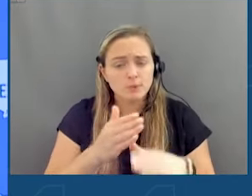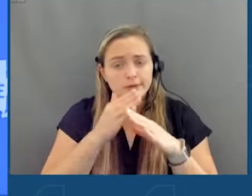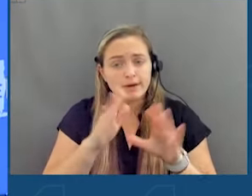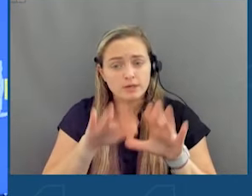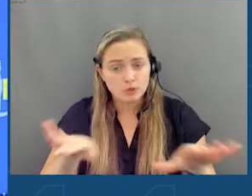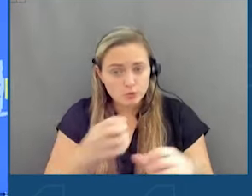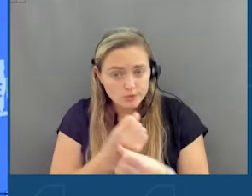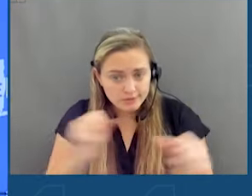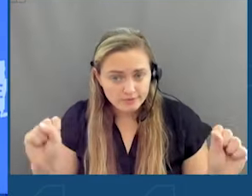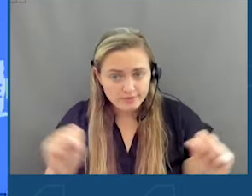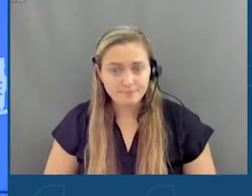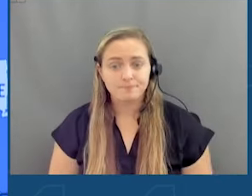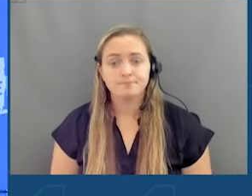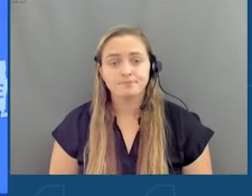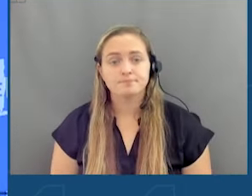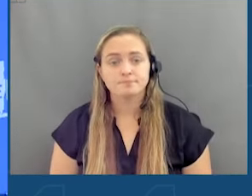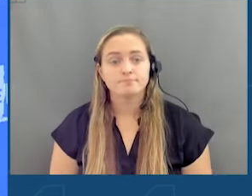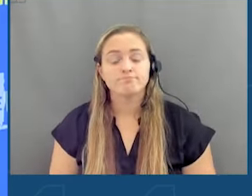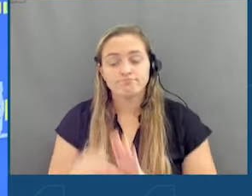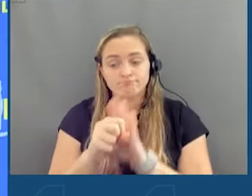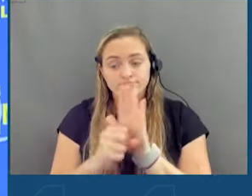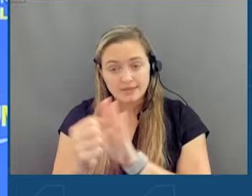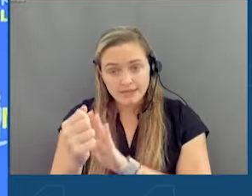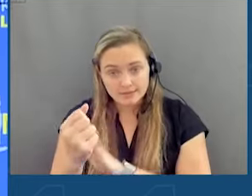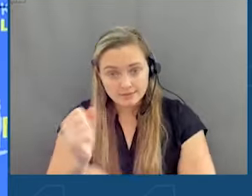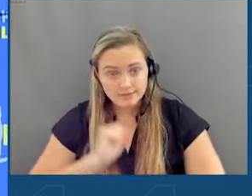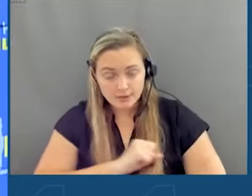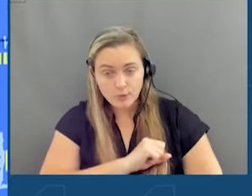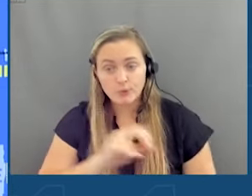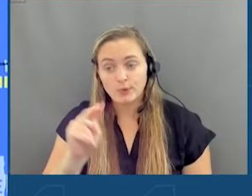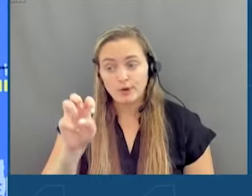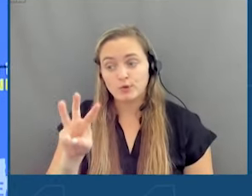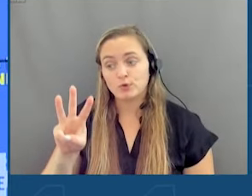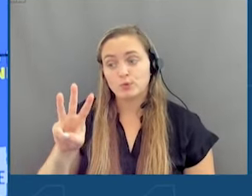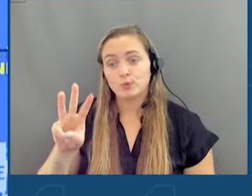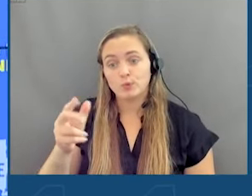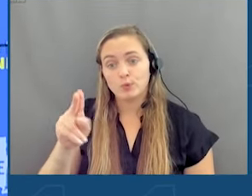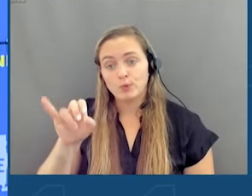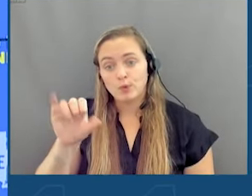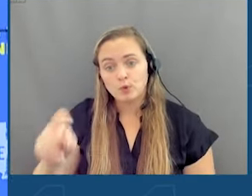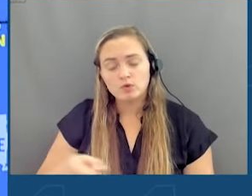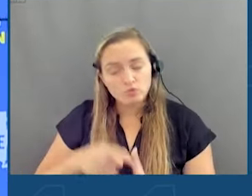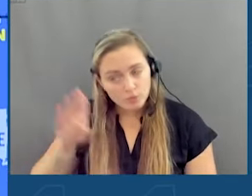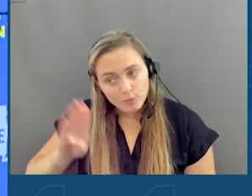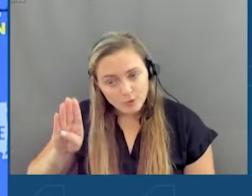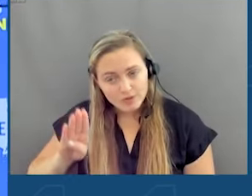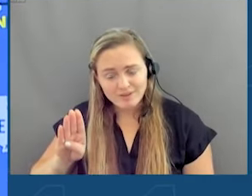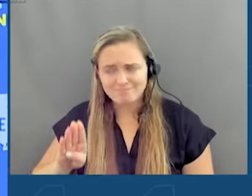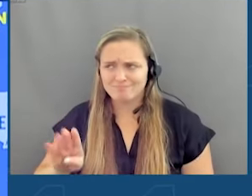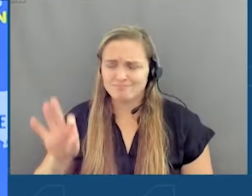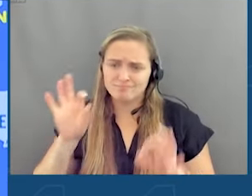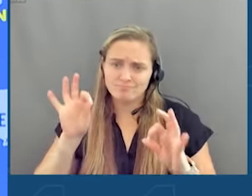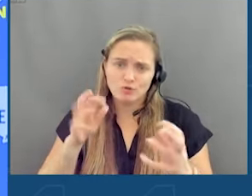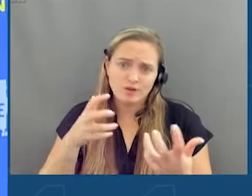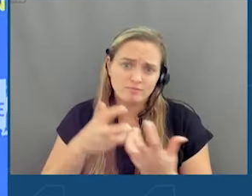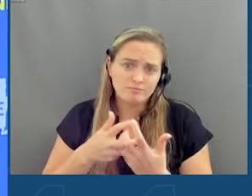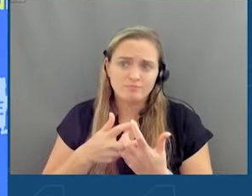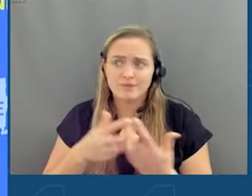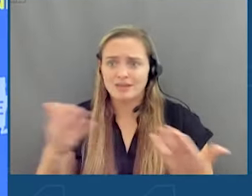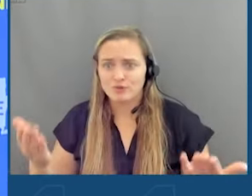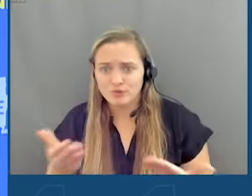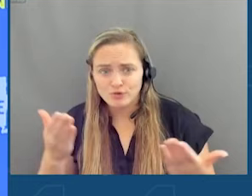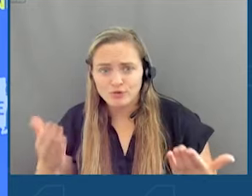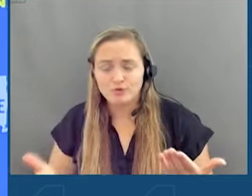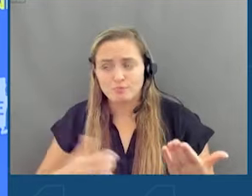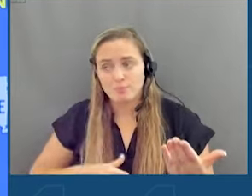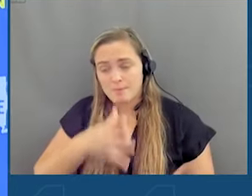on the Internet. I'm State Senator Andrew Garnardus from Brooklyn. It's very fitting that we're here at the U of T headquarters. My mother is a proud U